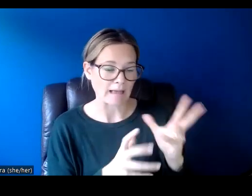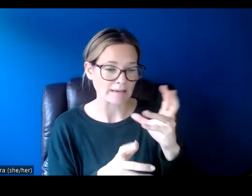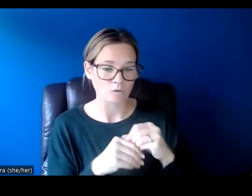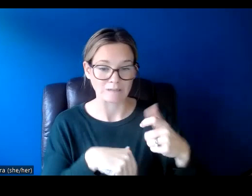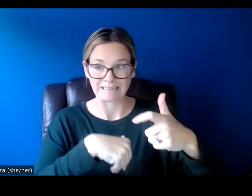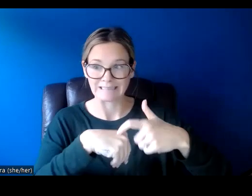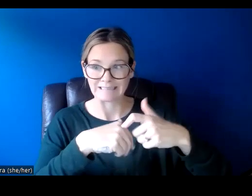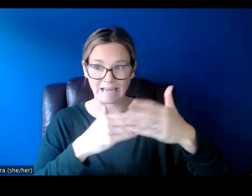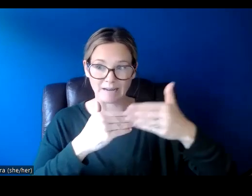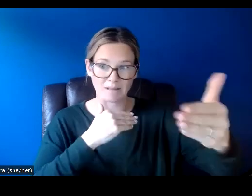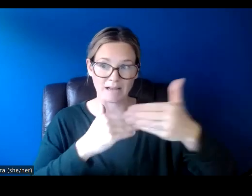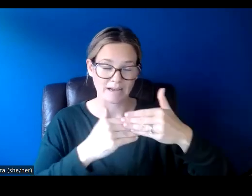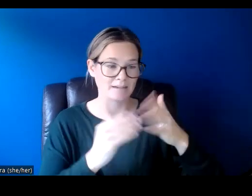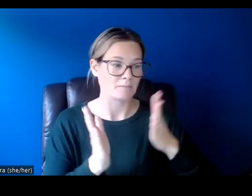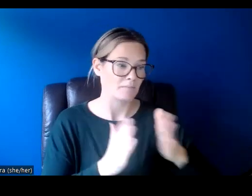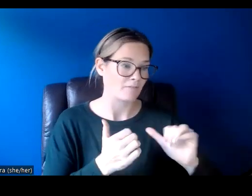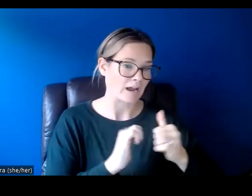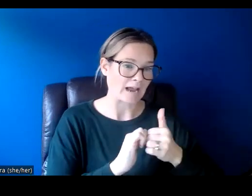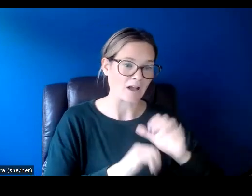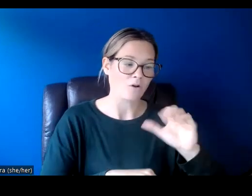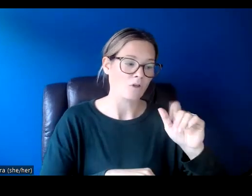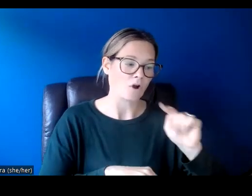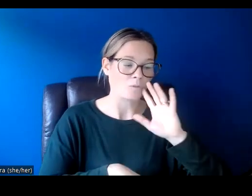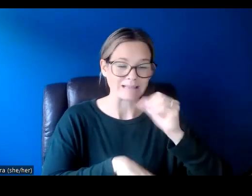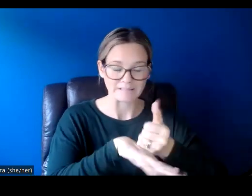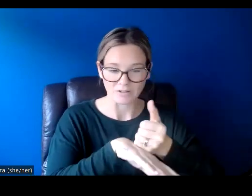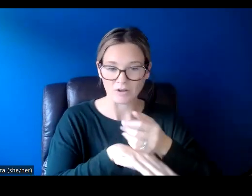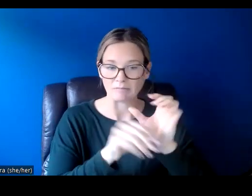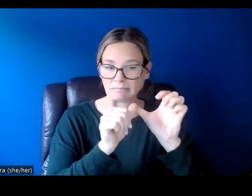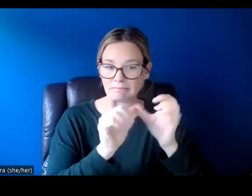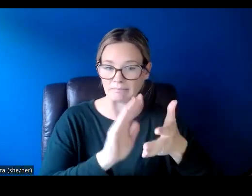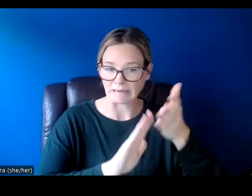a timeline and plans for how the artwork will be installed and maintained.